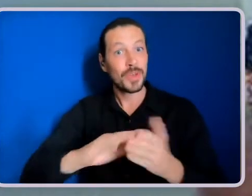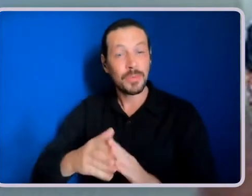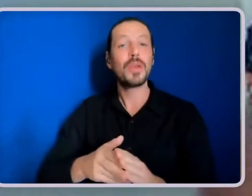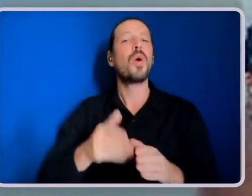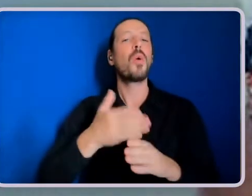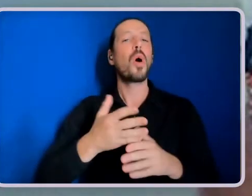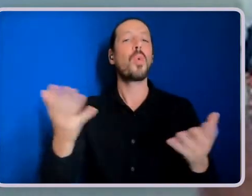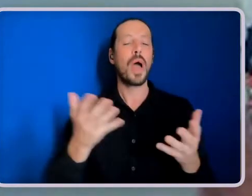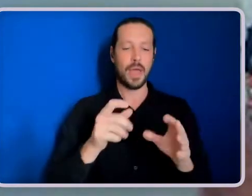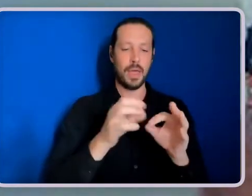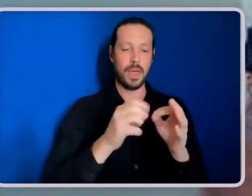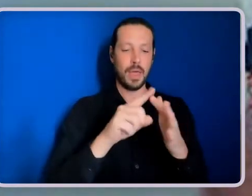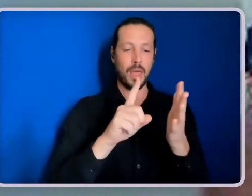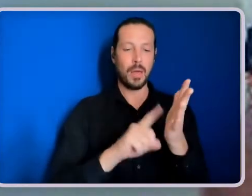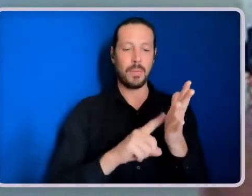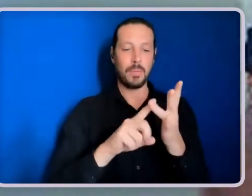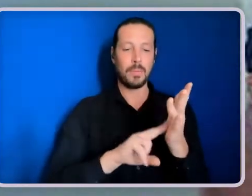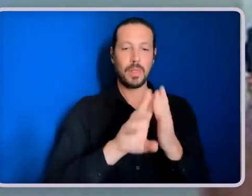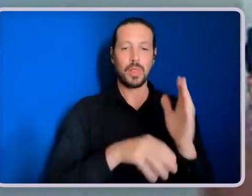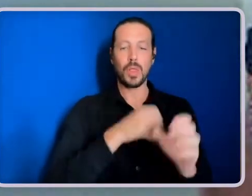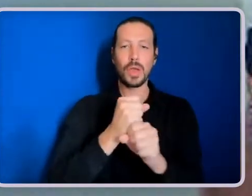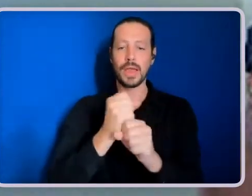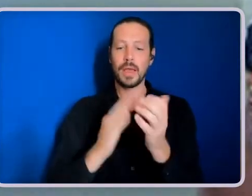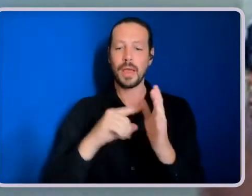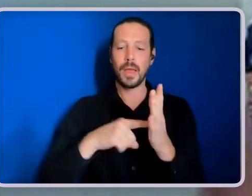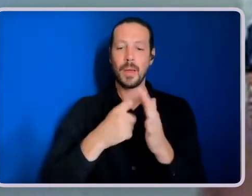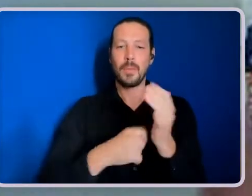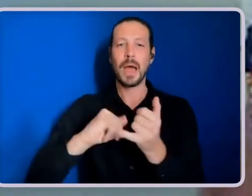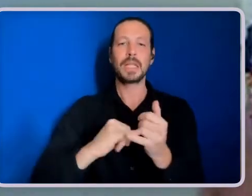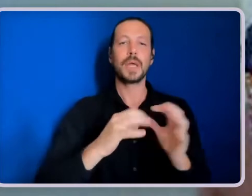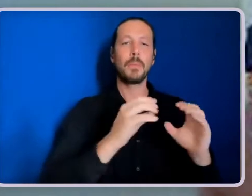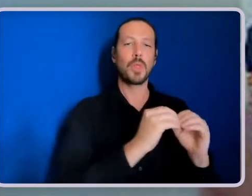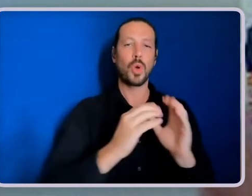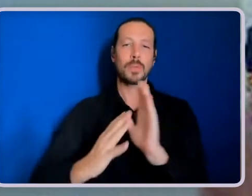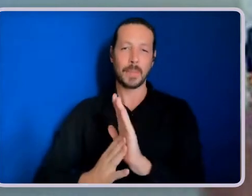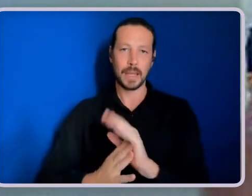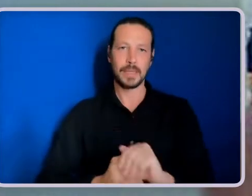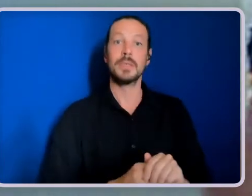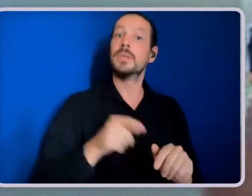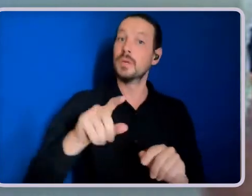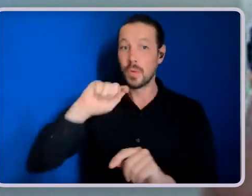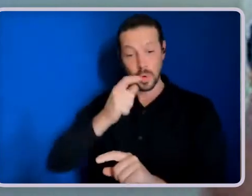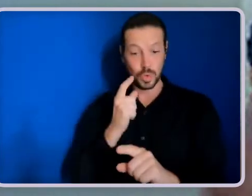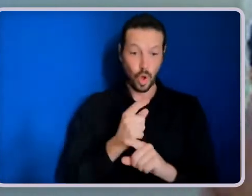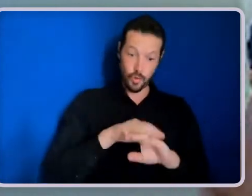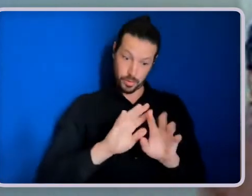she will share her experiences of the Circles of Support initiative, including the positive outcomes for all involved in promoting